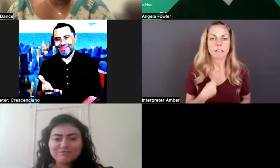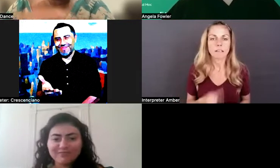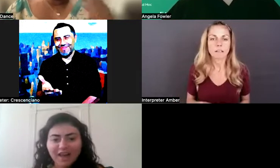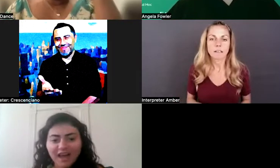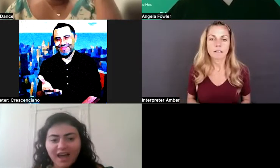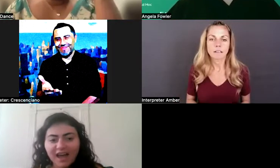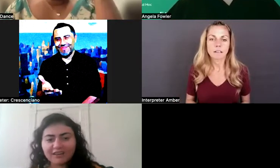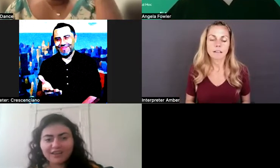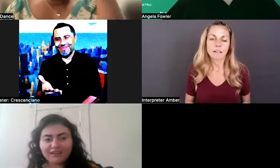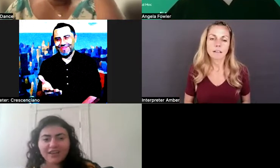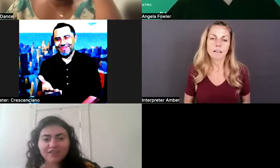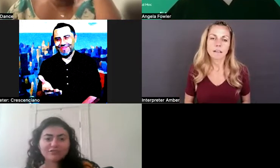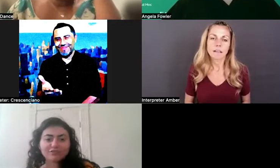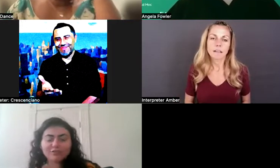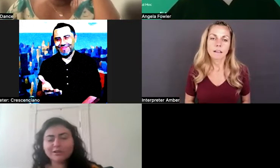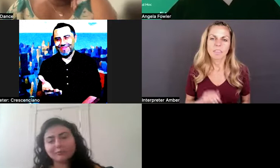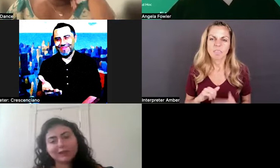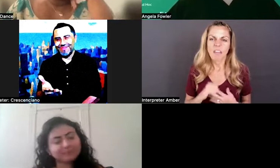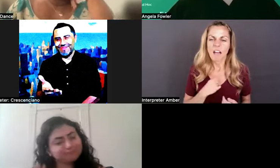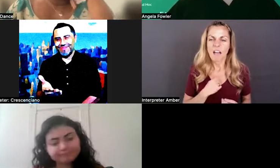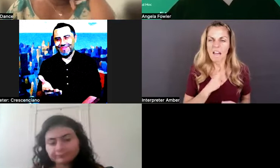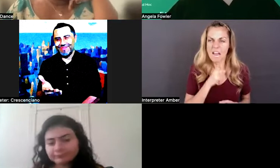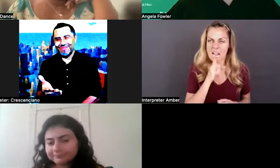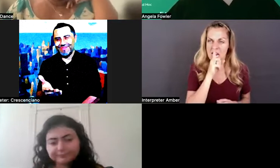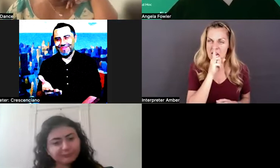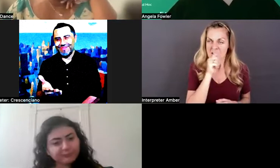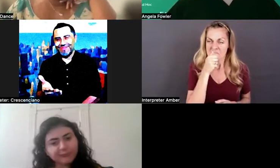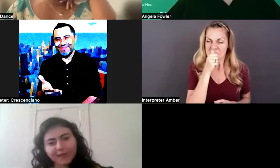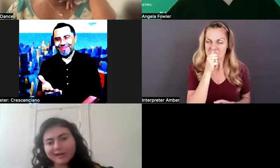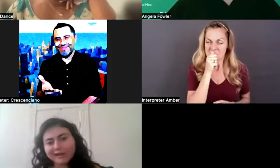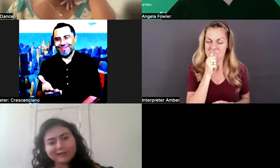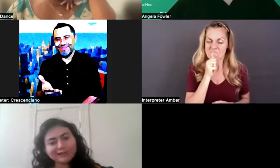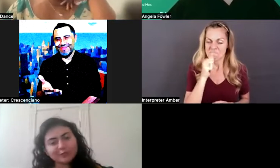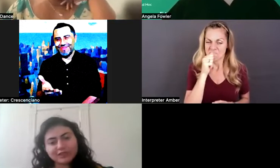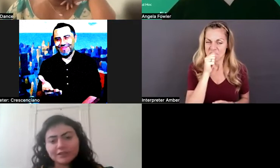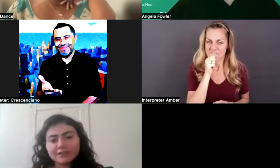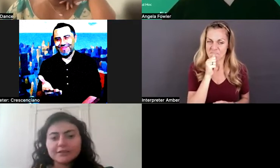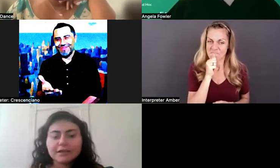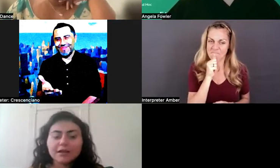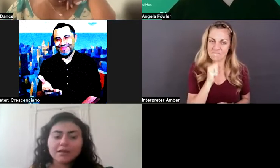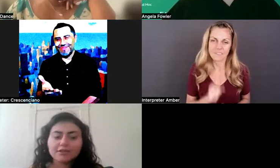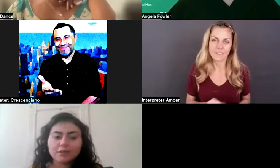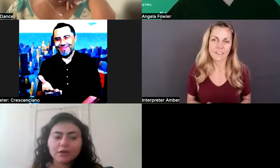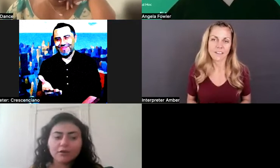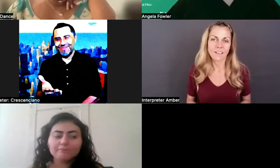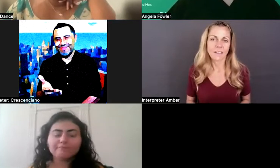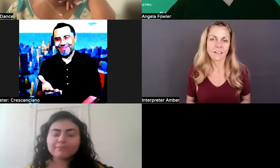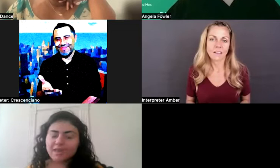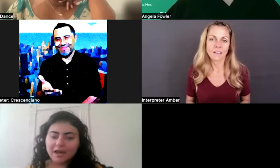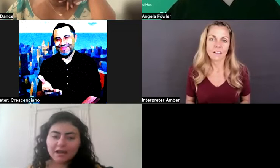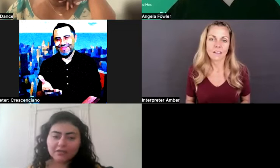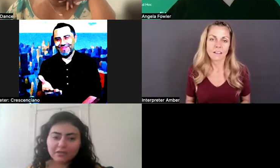one, I kind of hang on to it. I'm like, I'll kind of deal with it. So